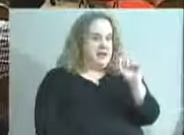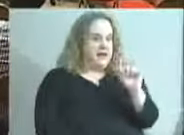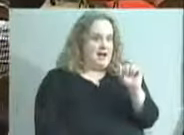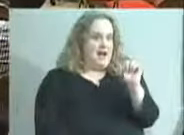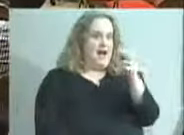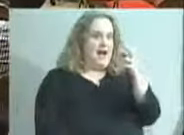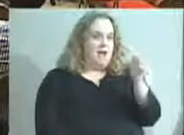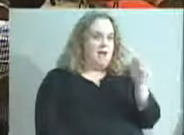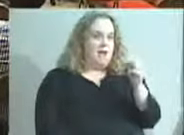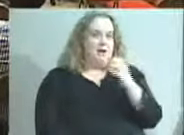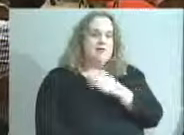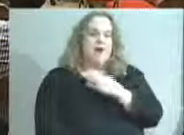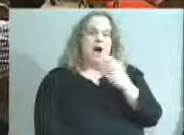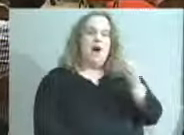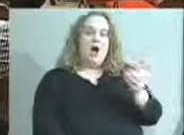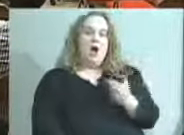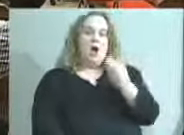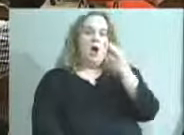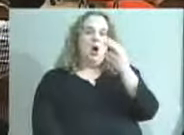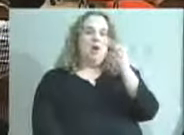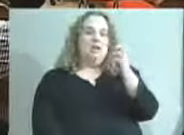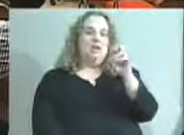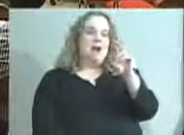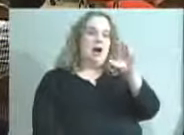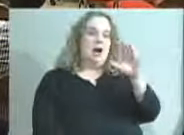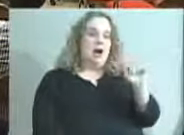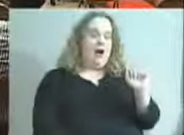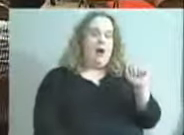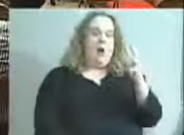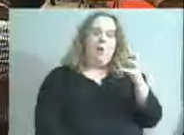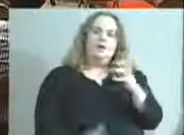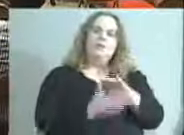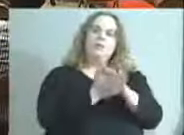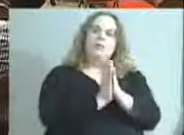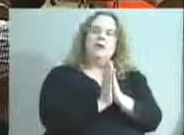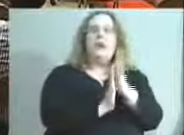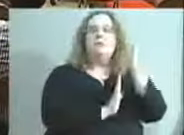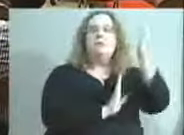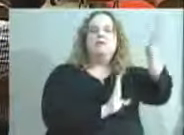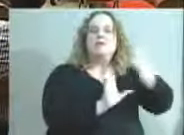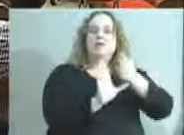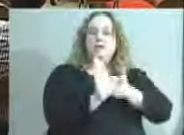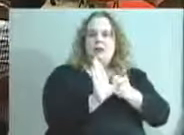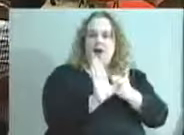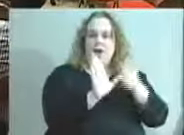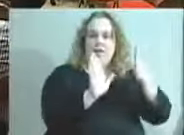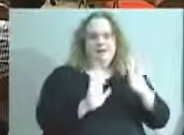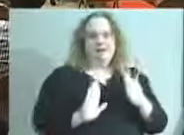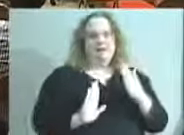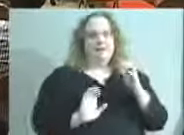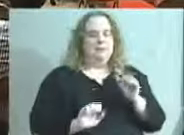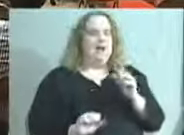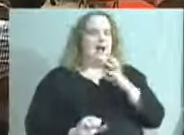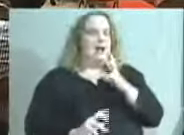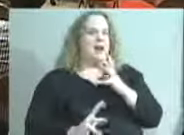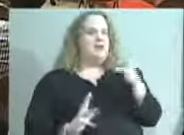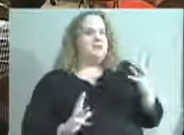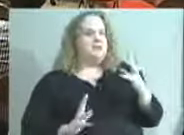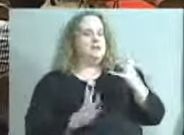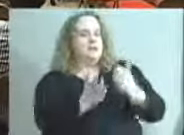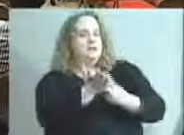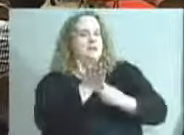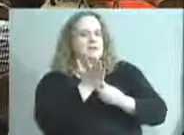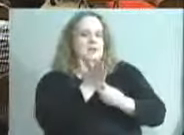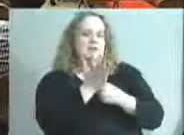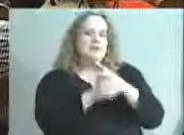host, Erica, who is a future psychologist, so we had a lot to talk about, which was very nice. And the principal